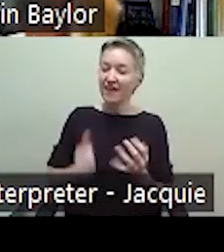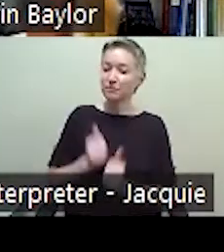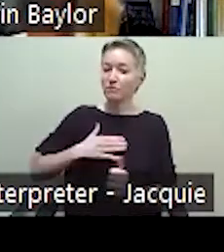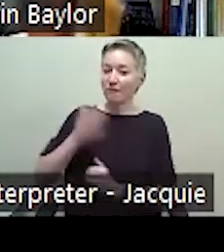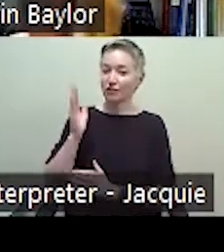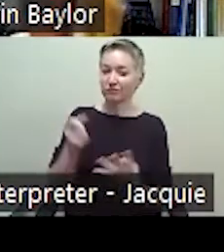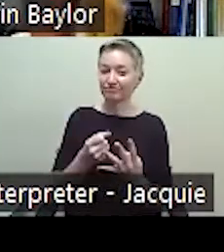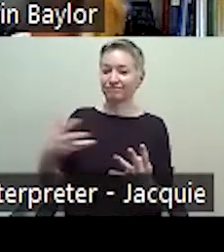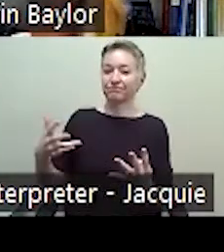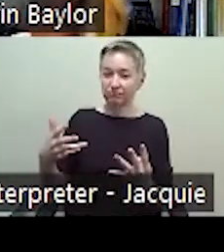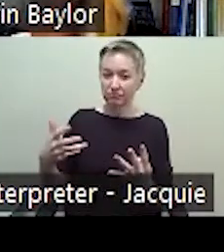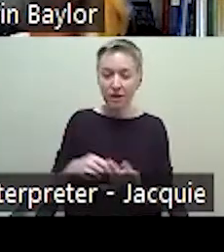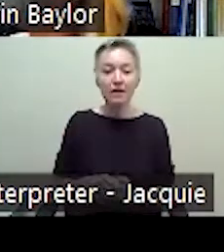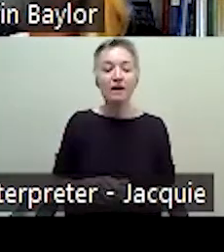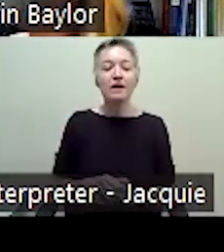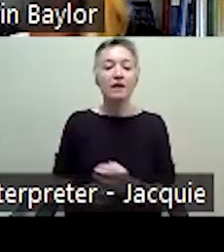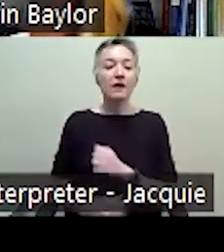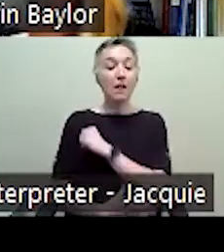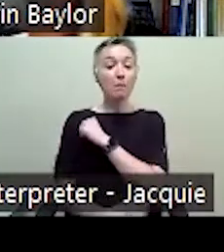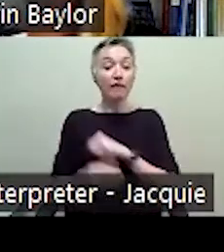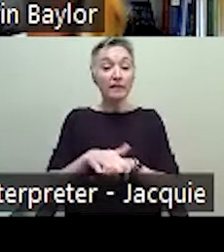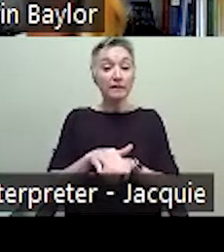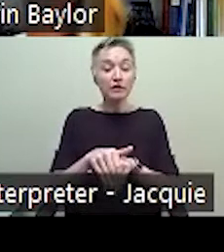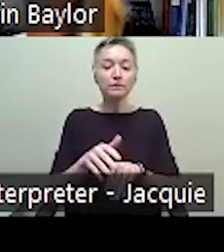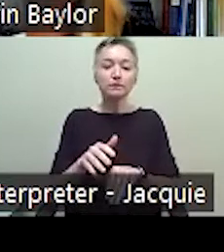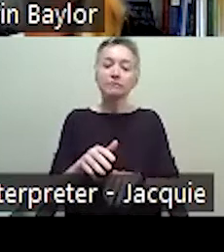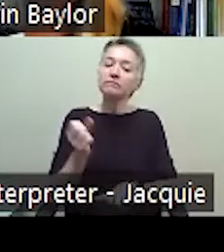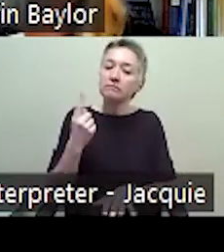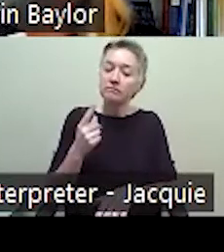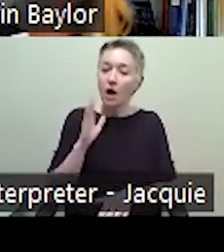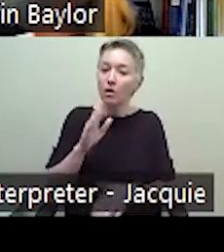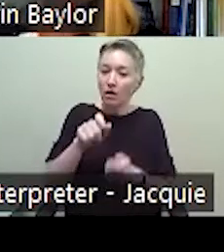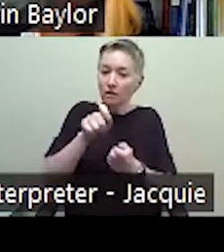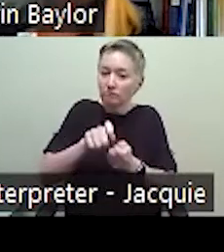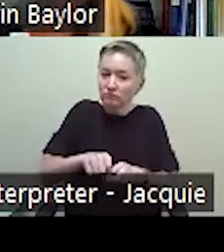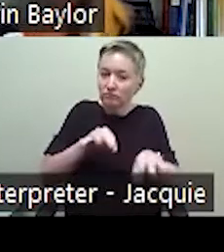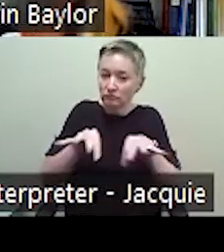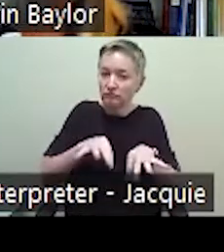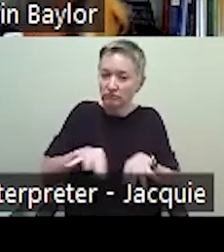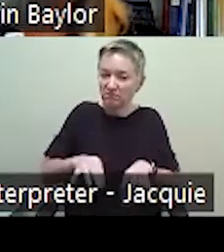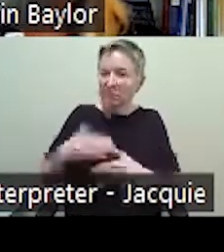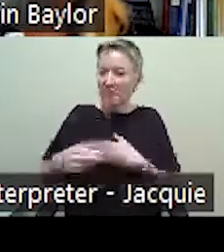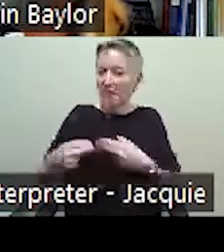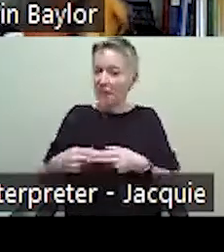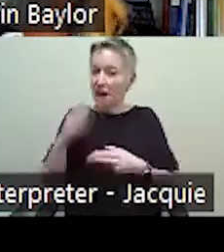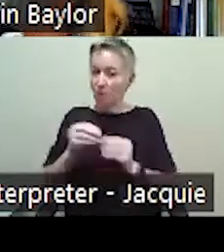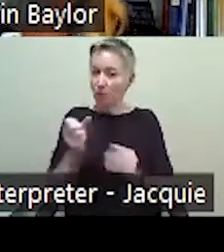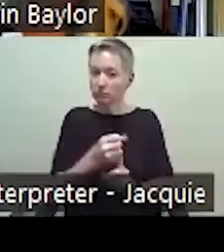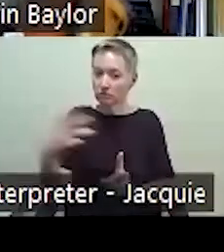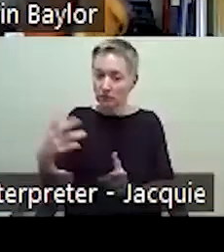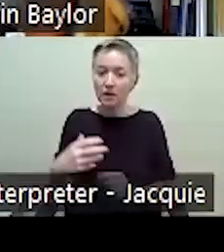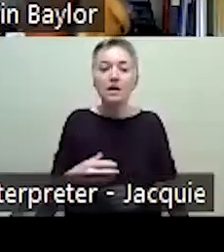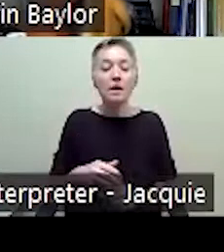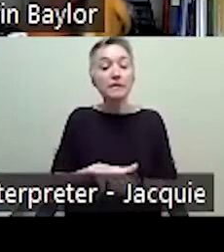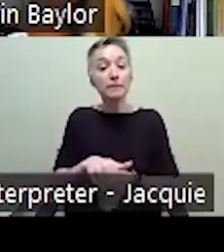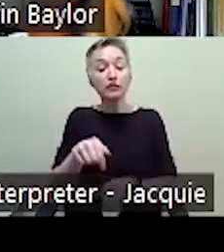The poverty simulation, and we're going to get into some very specifics about it on the next slide, but is basically the